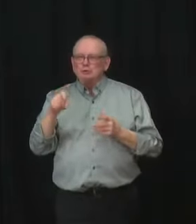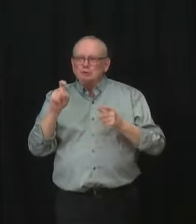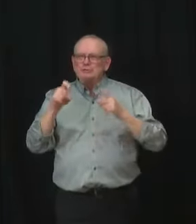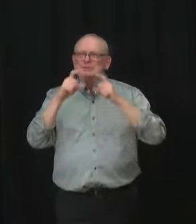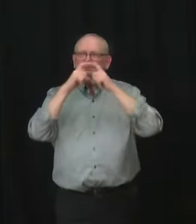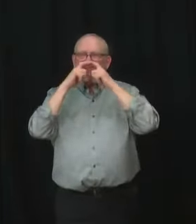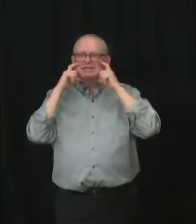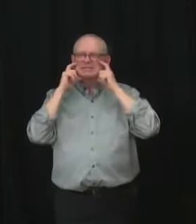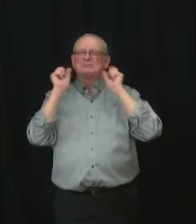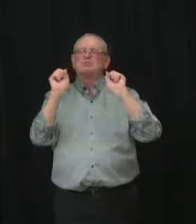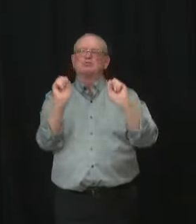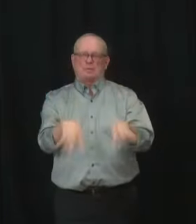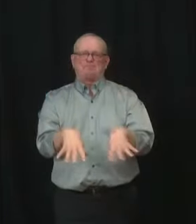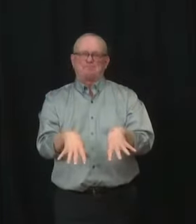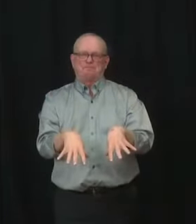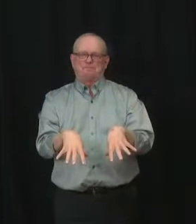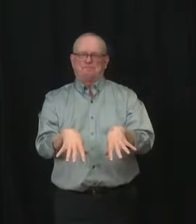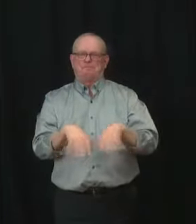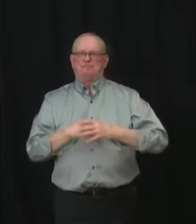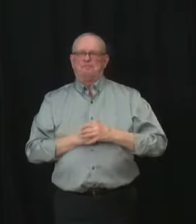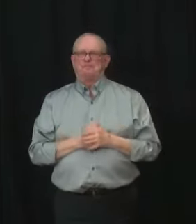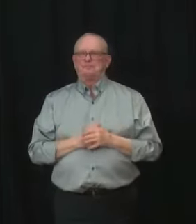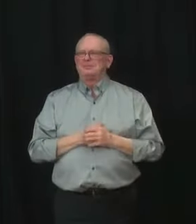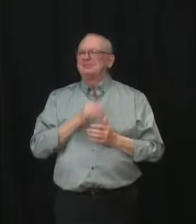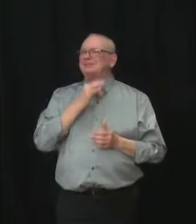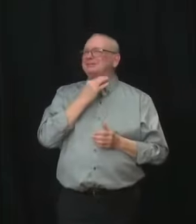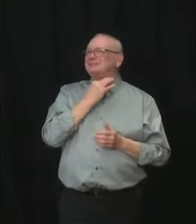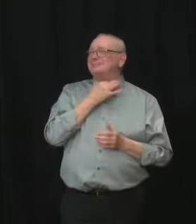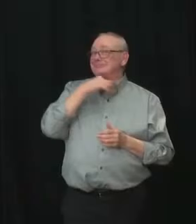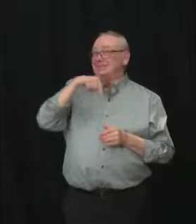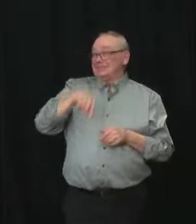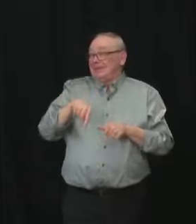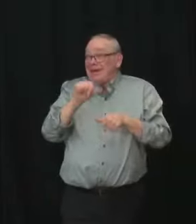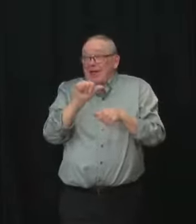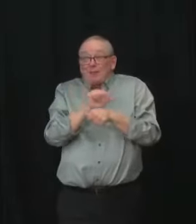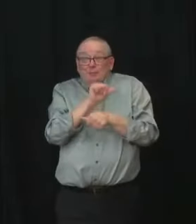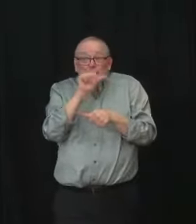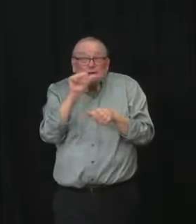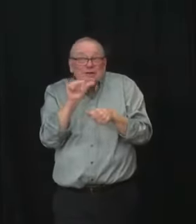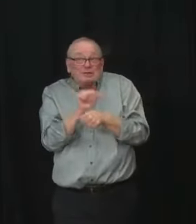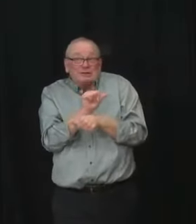On what sites would you say our masking policy is based on in Alberta?